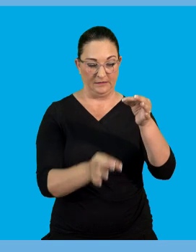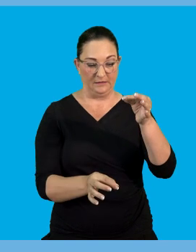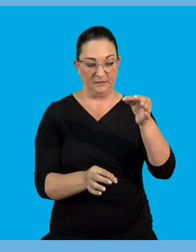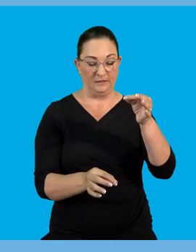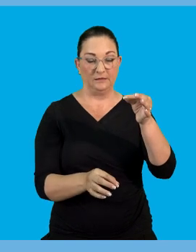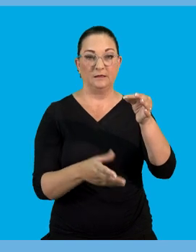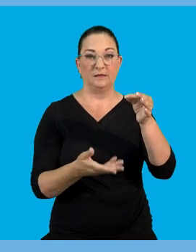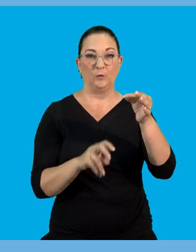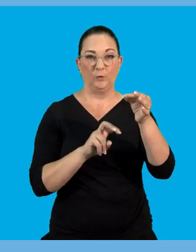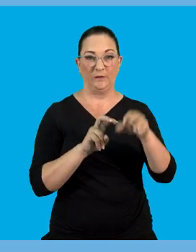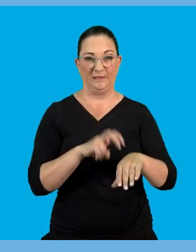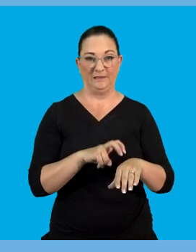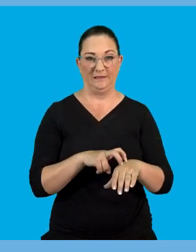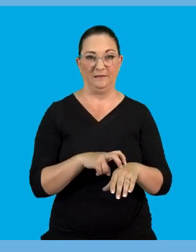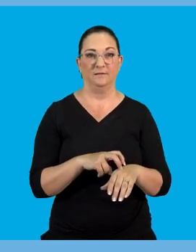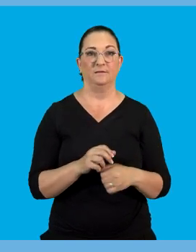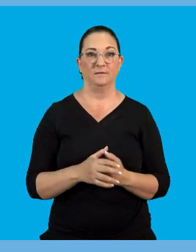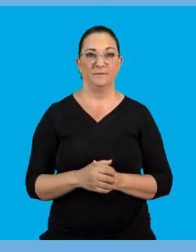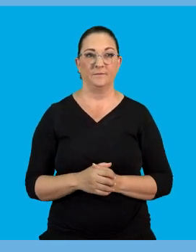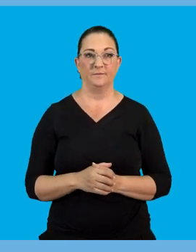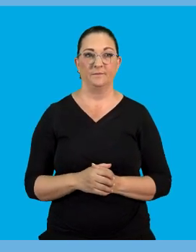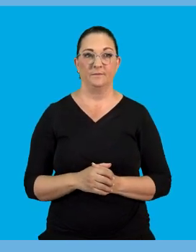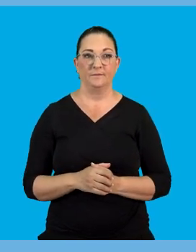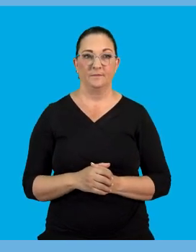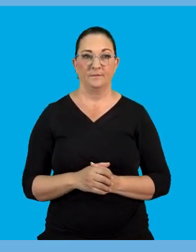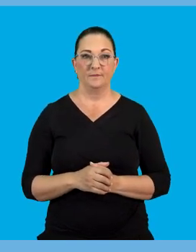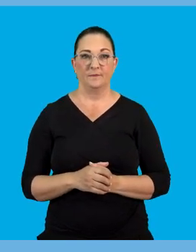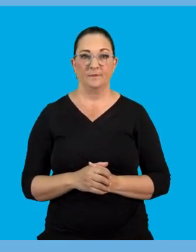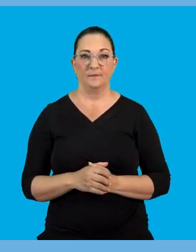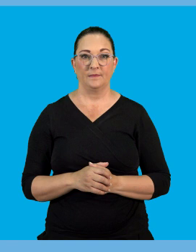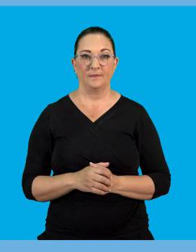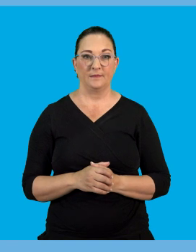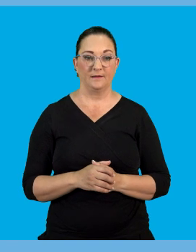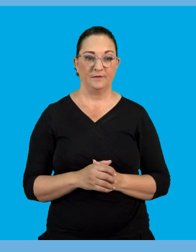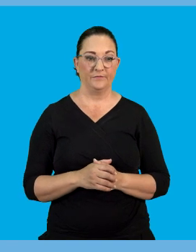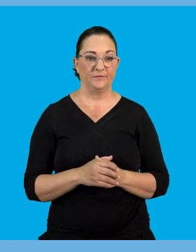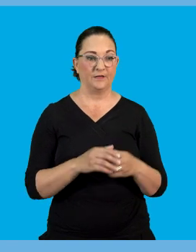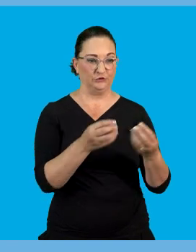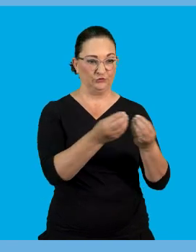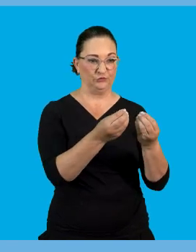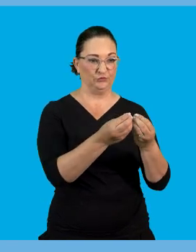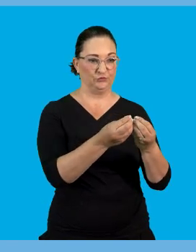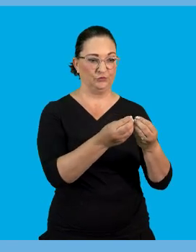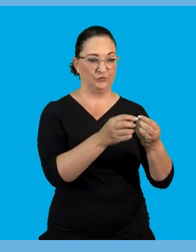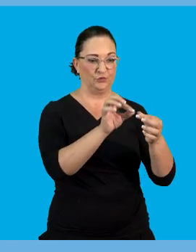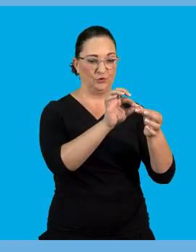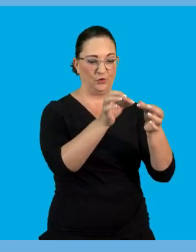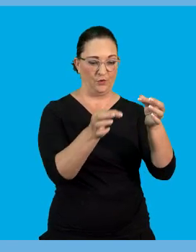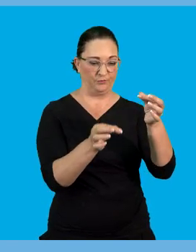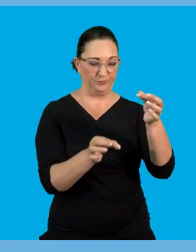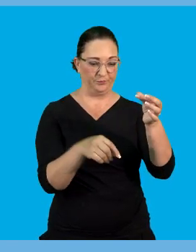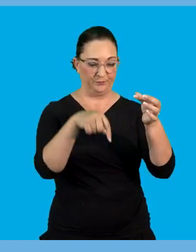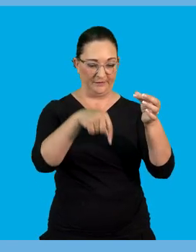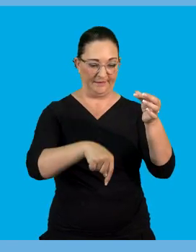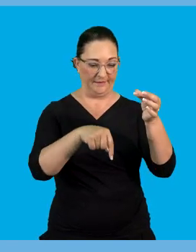Or that's where that term ethane comes from. So we're going to now connect that charged object to the ground with an